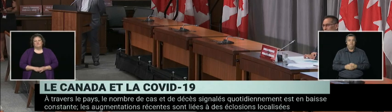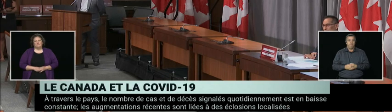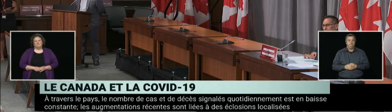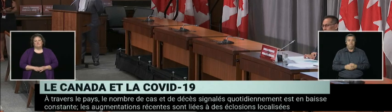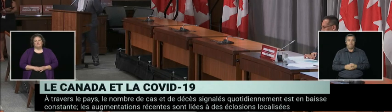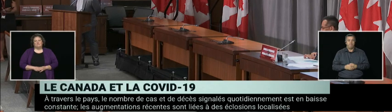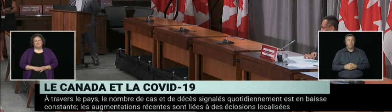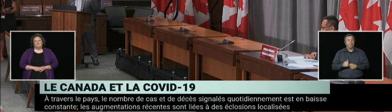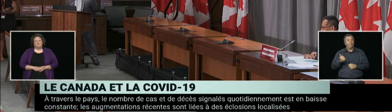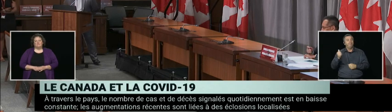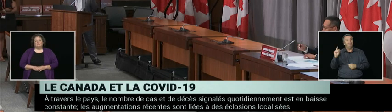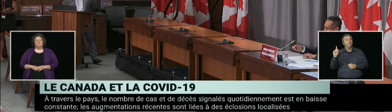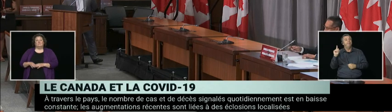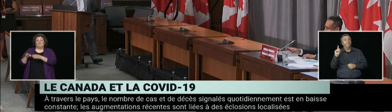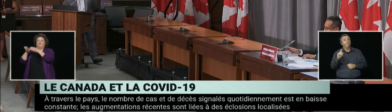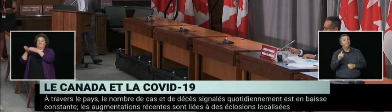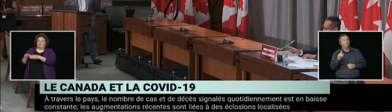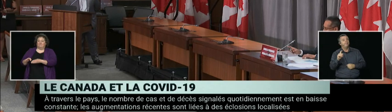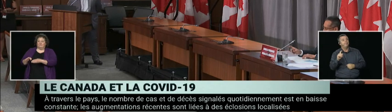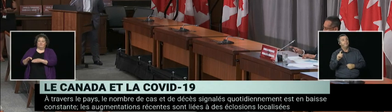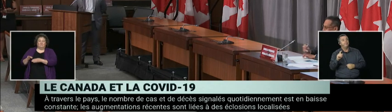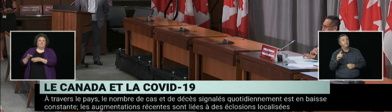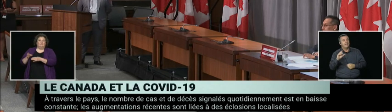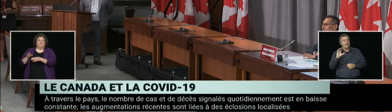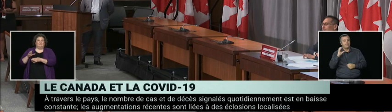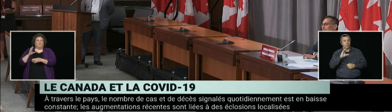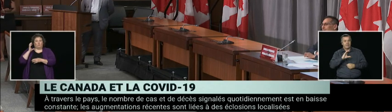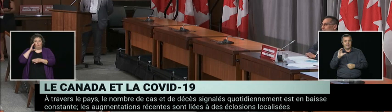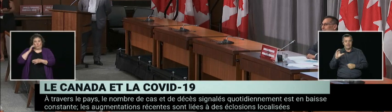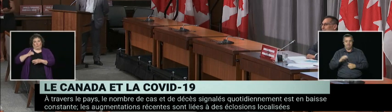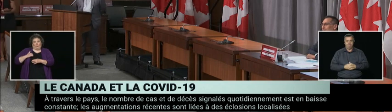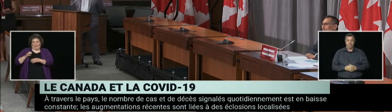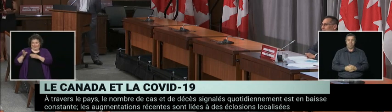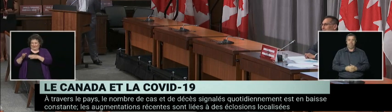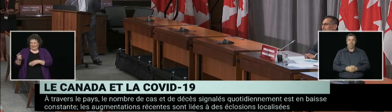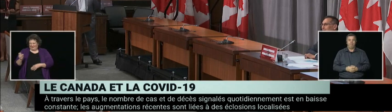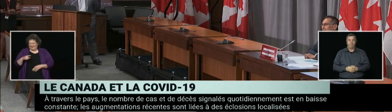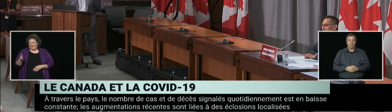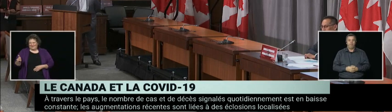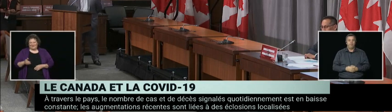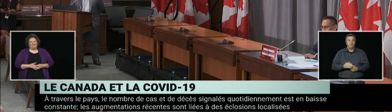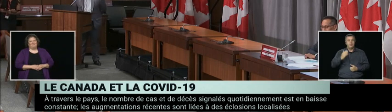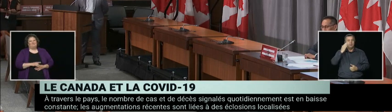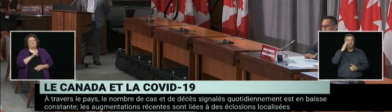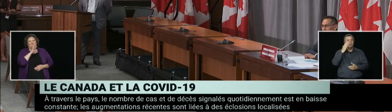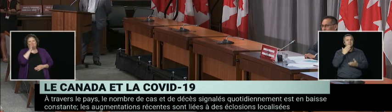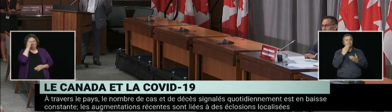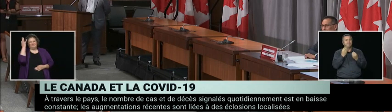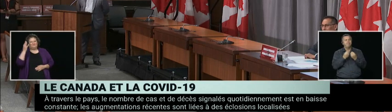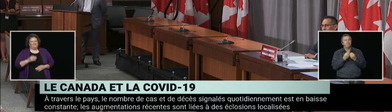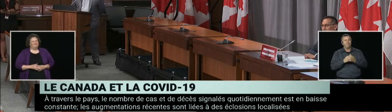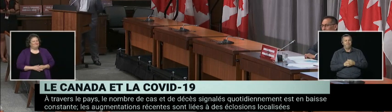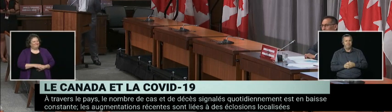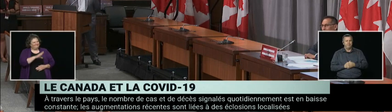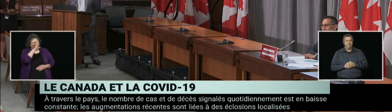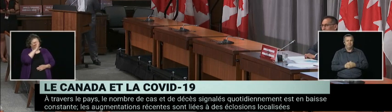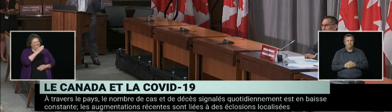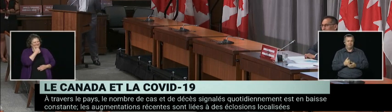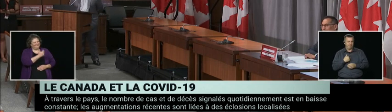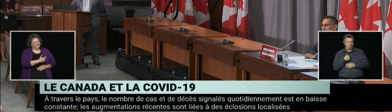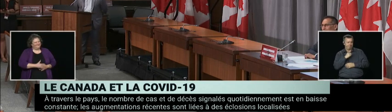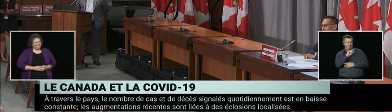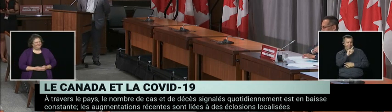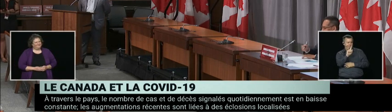Vincent Maisonneuve de Radio-Canada. À vous la parole. Bonjour. Merci beaucoup. J'ai rien de question à vous poser sur... Bon,